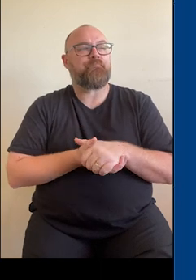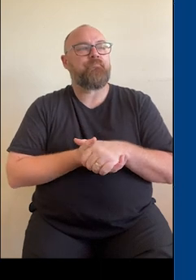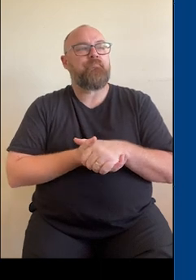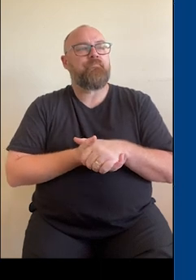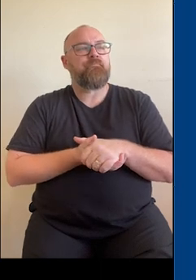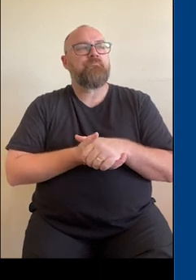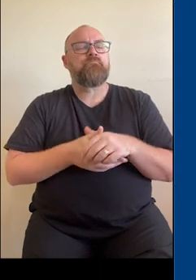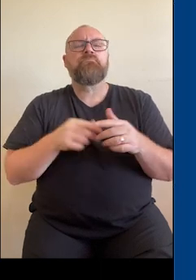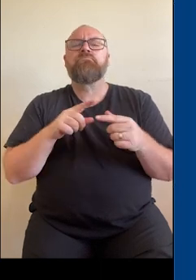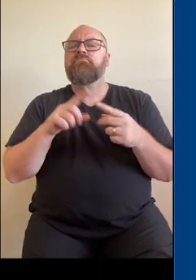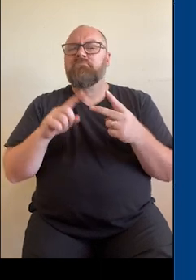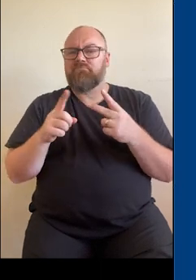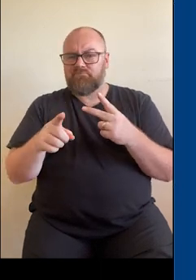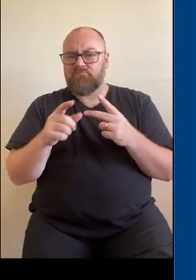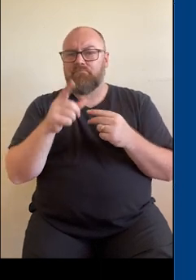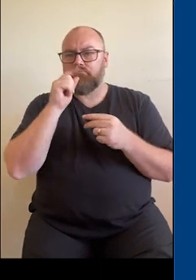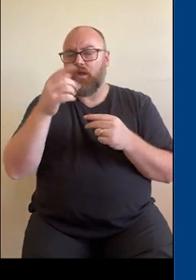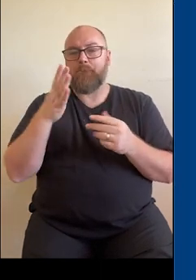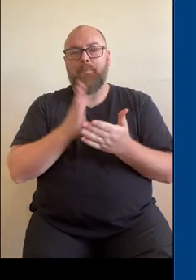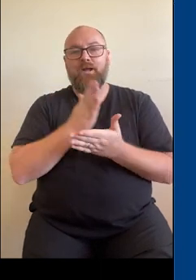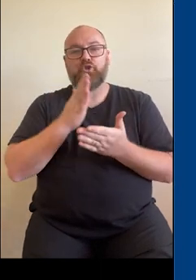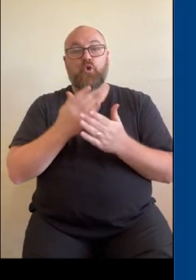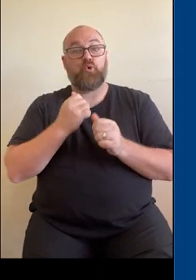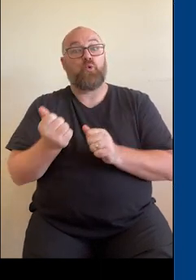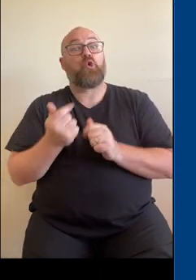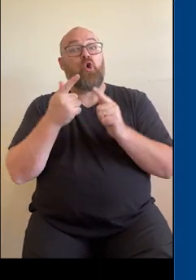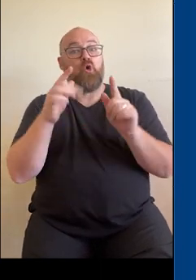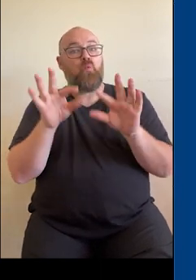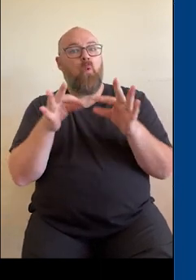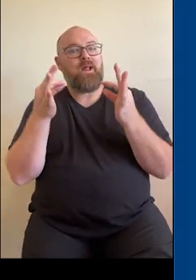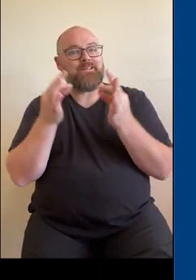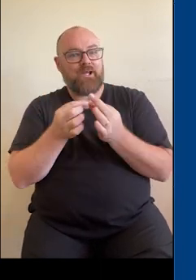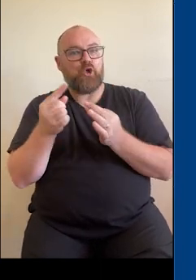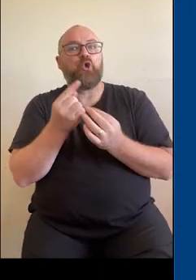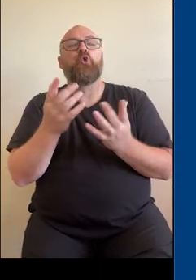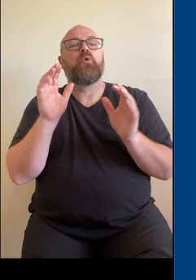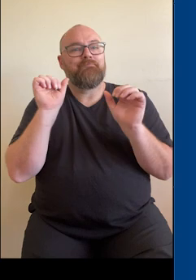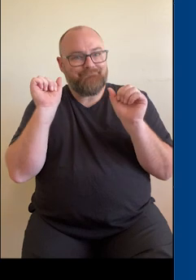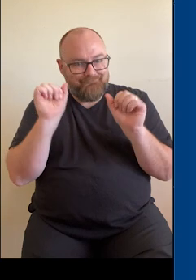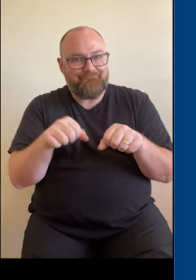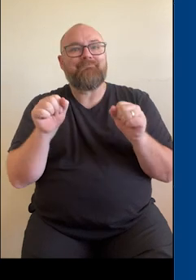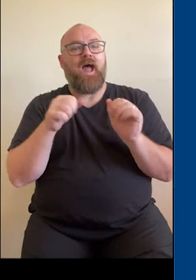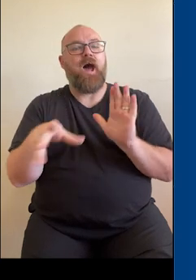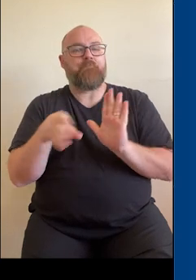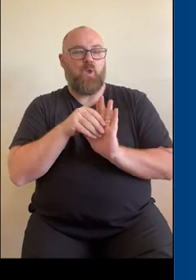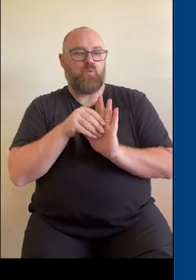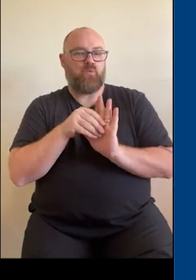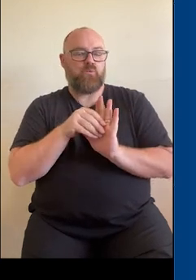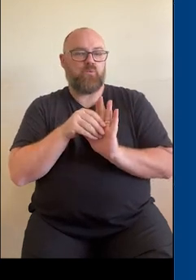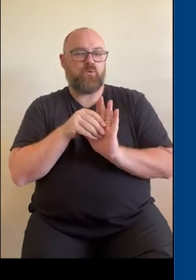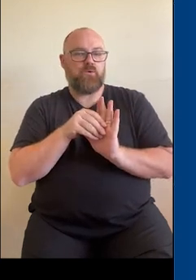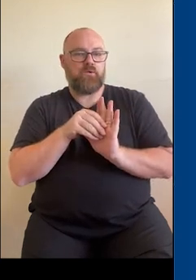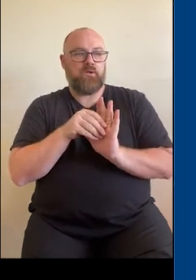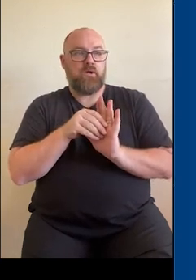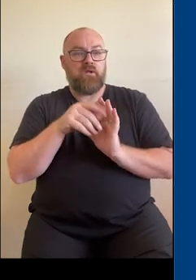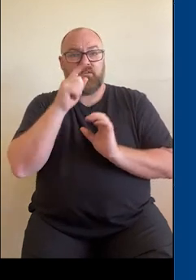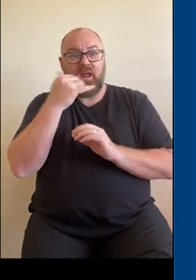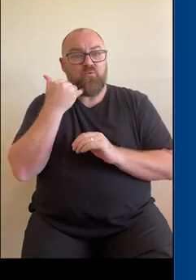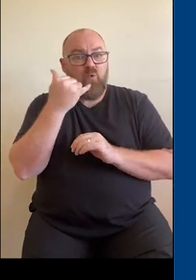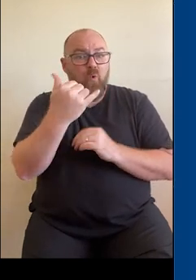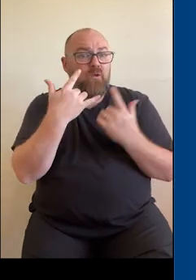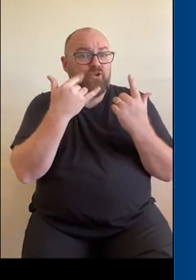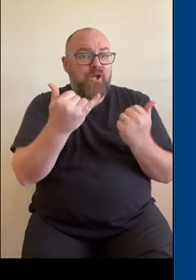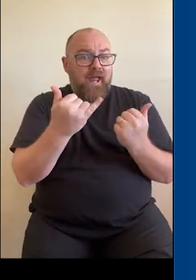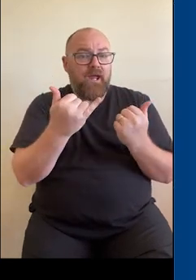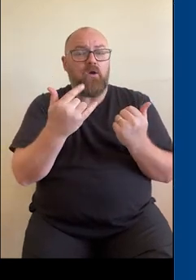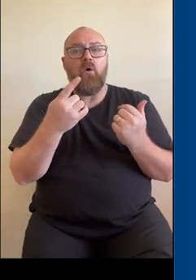Secondly, you need to make sure that you go to a pathology organisation that's uploading to my health record and you can call ahead or check